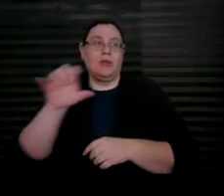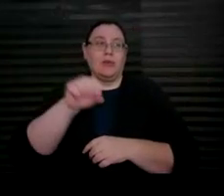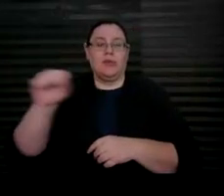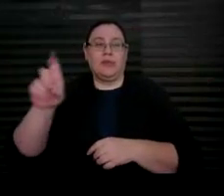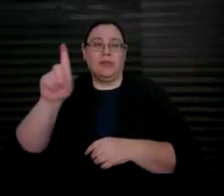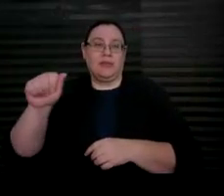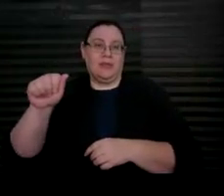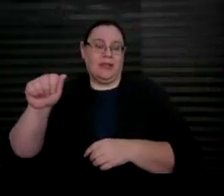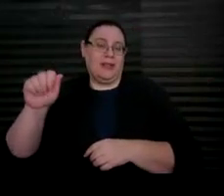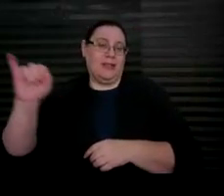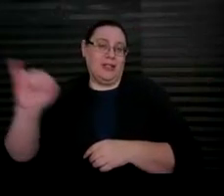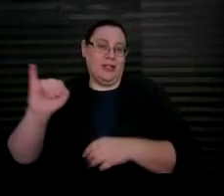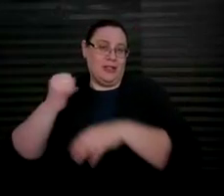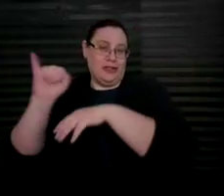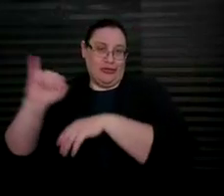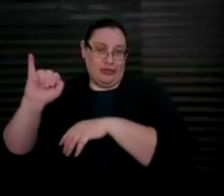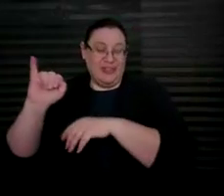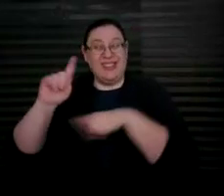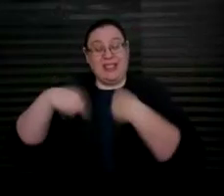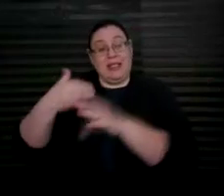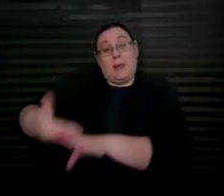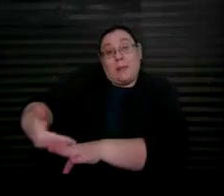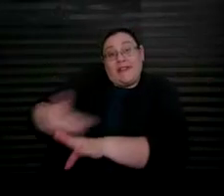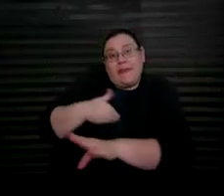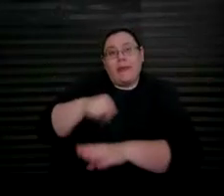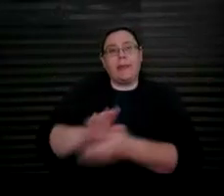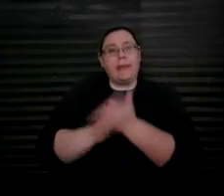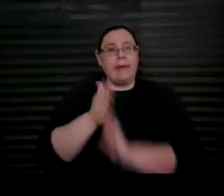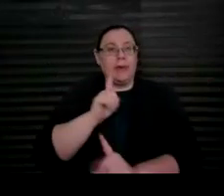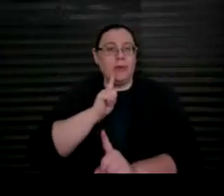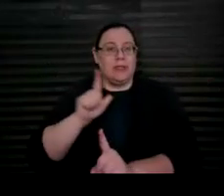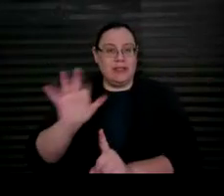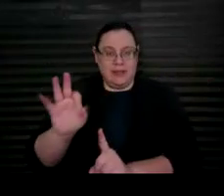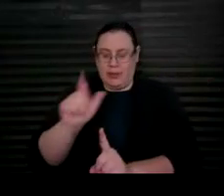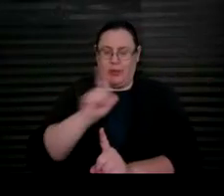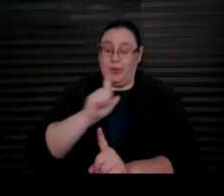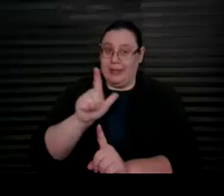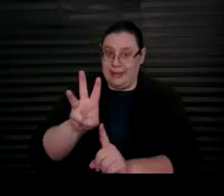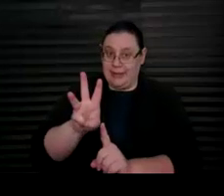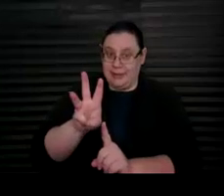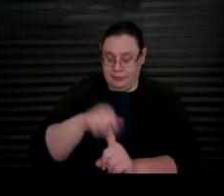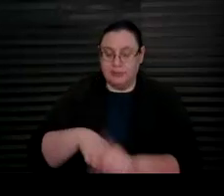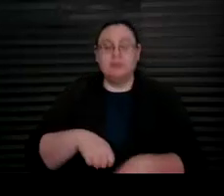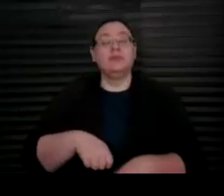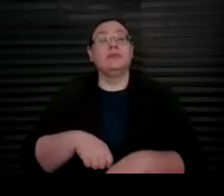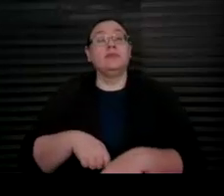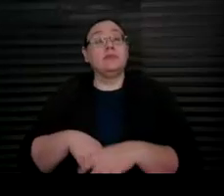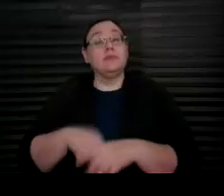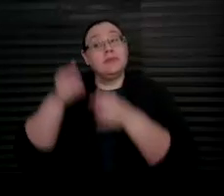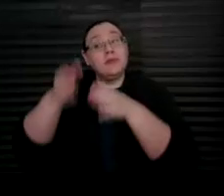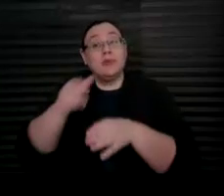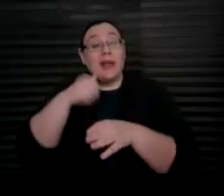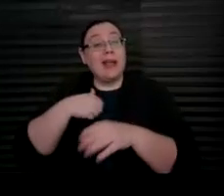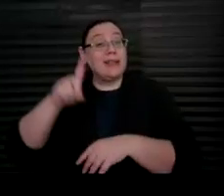SSDI, since before age 26. • A person who has a disability that began